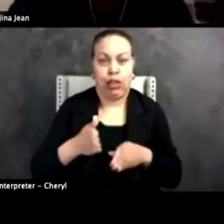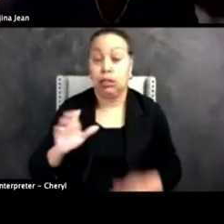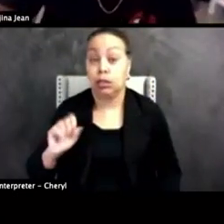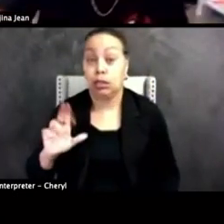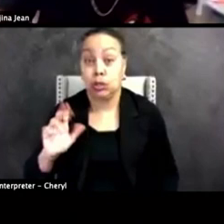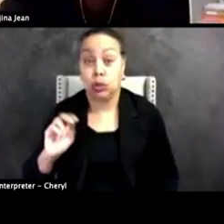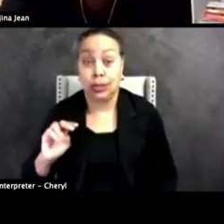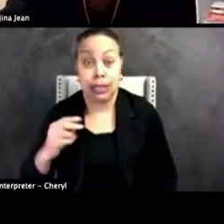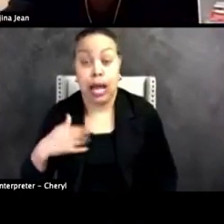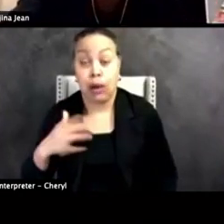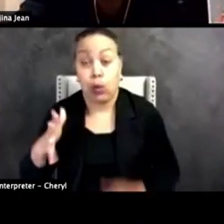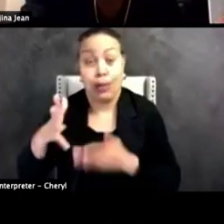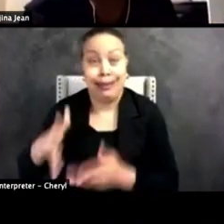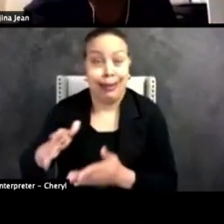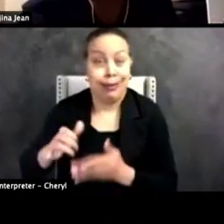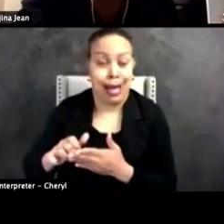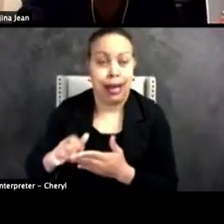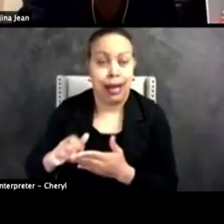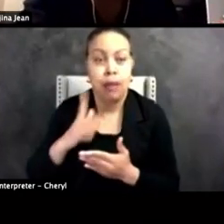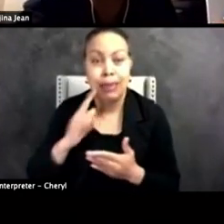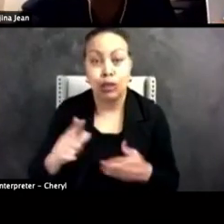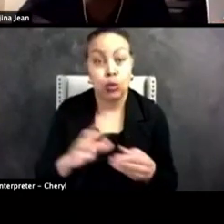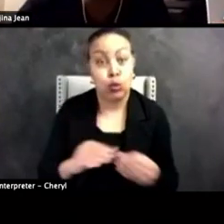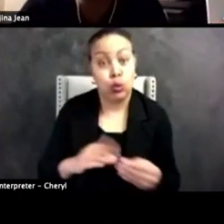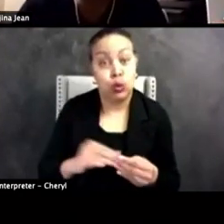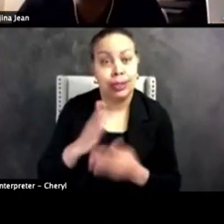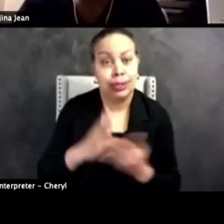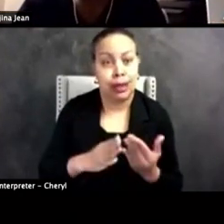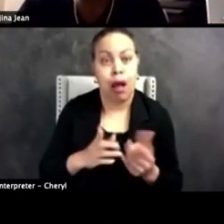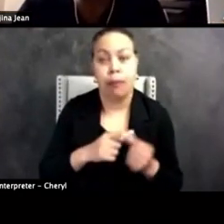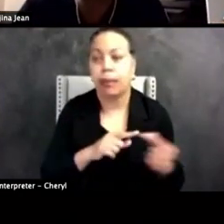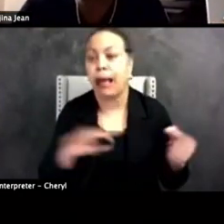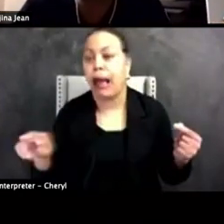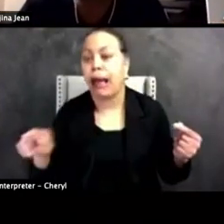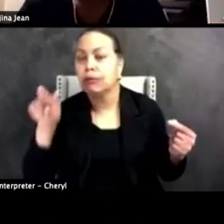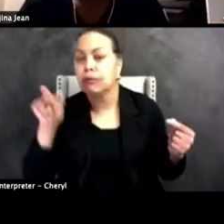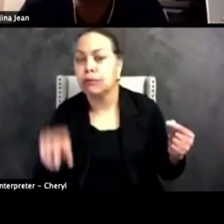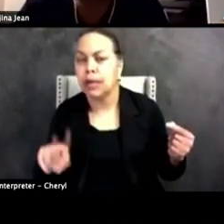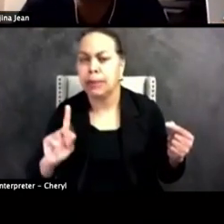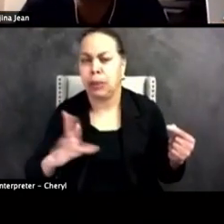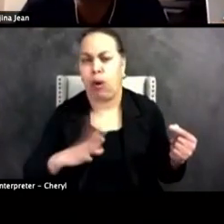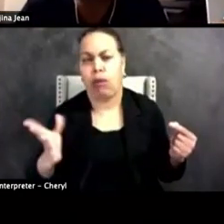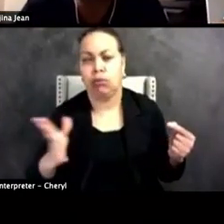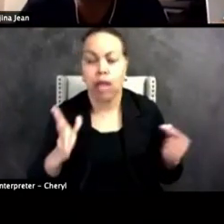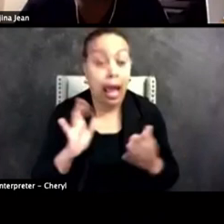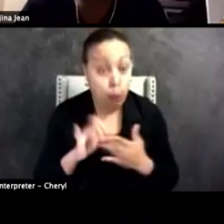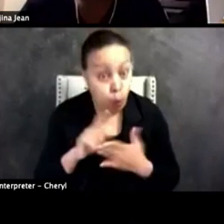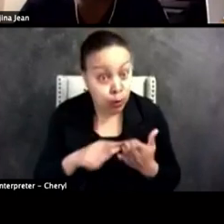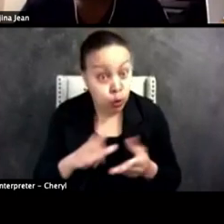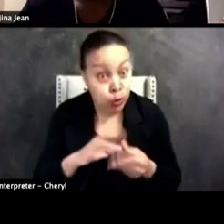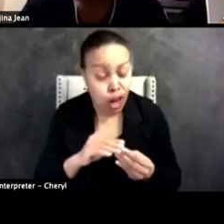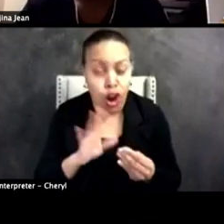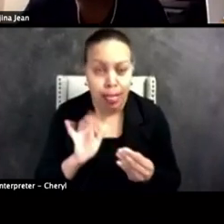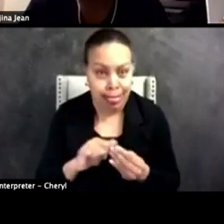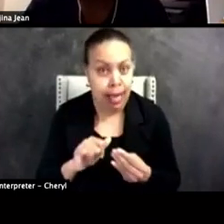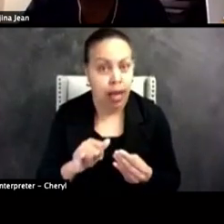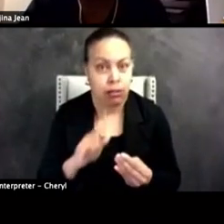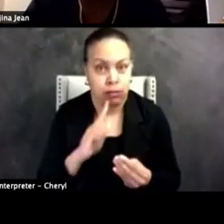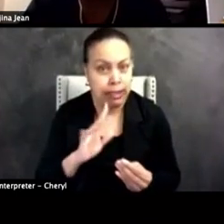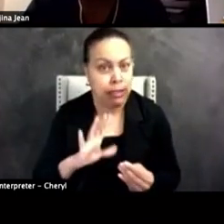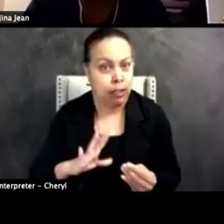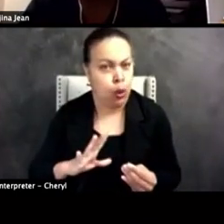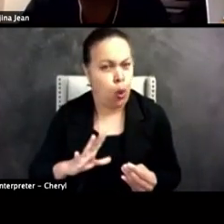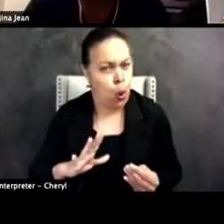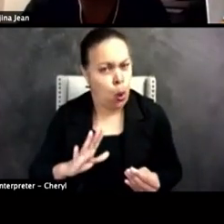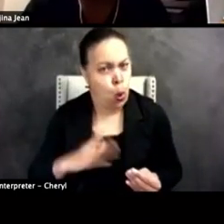to leave that alone, because what you shared with us anecdotally is disturbing. And we should be responding to those